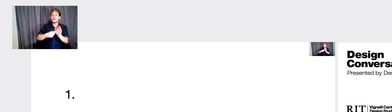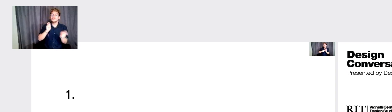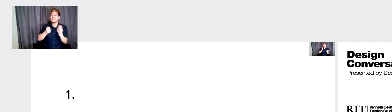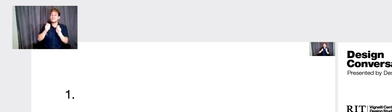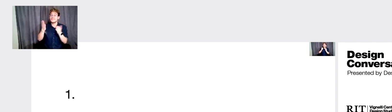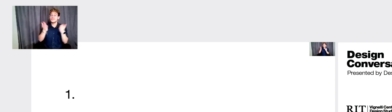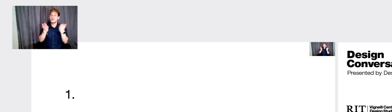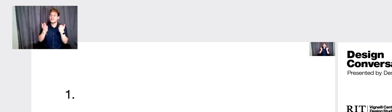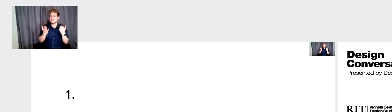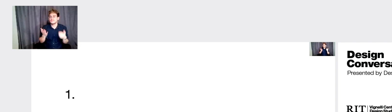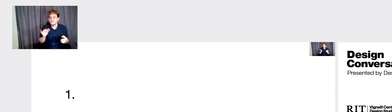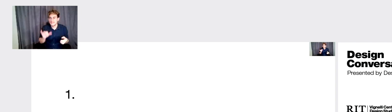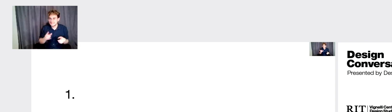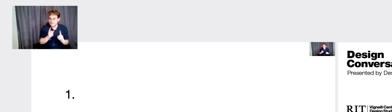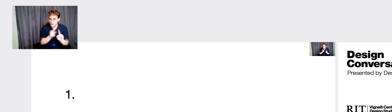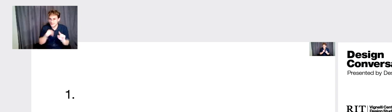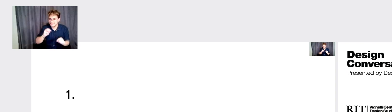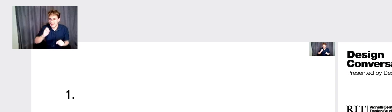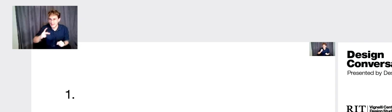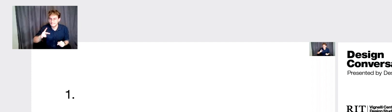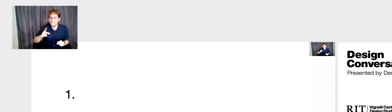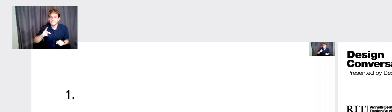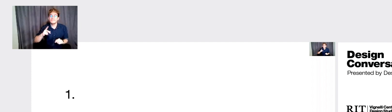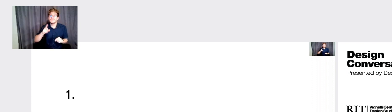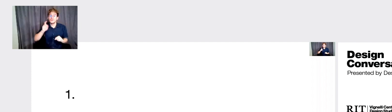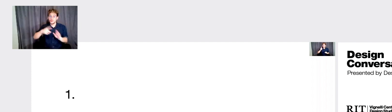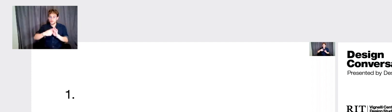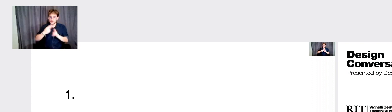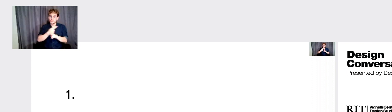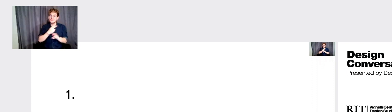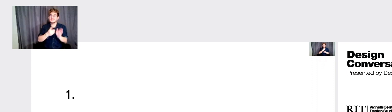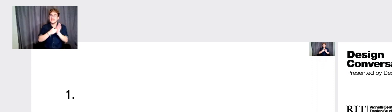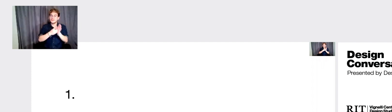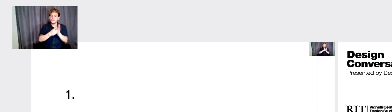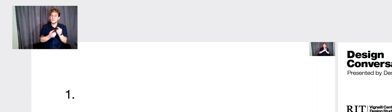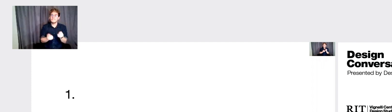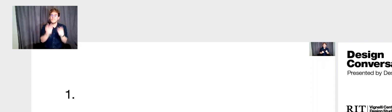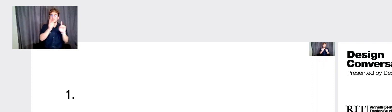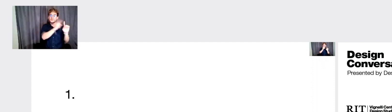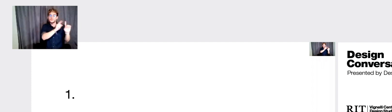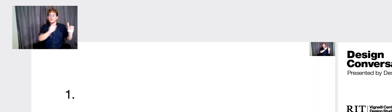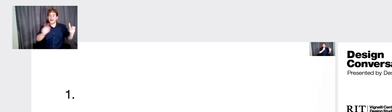which is entire point of the map, you must use a diagrams, multiple tracks approach.